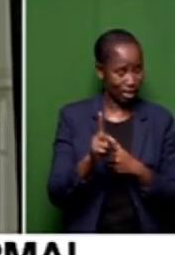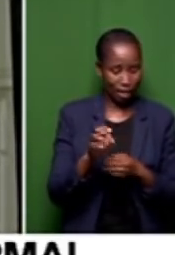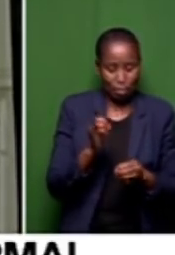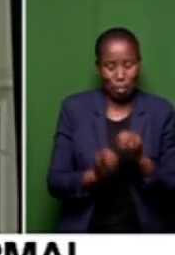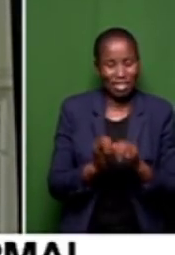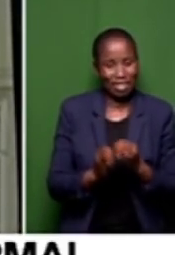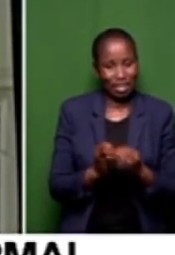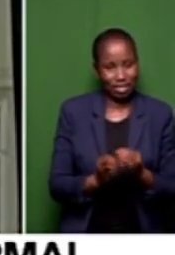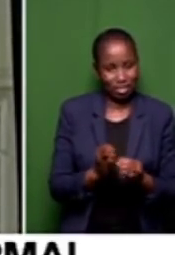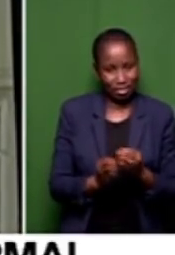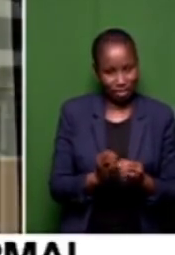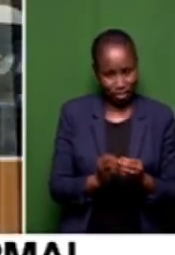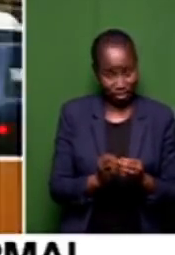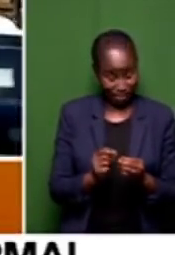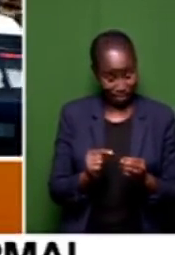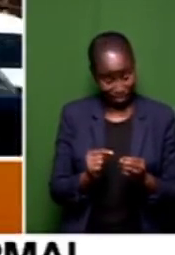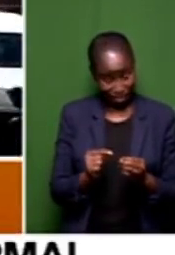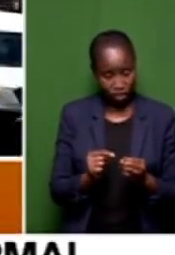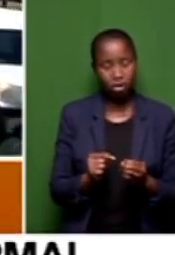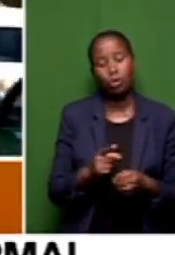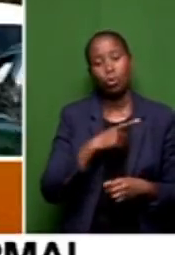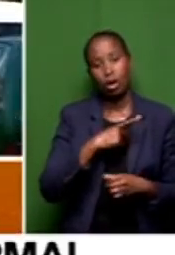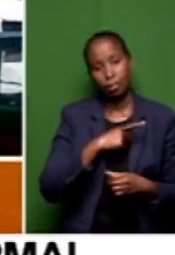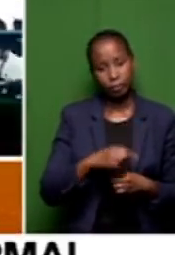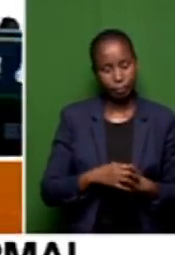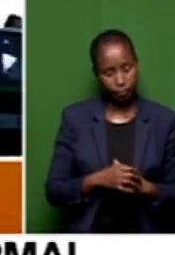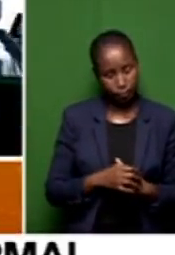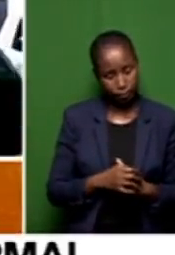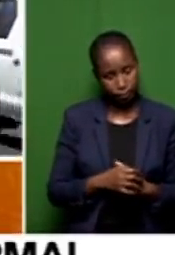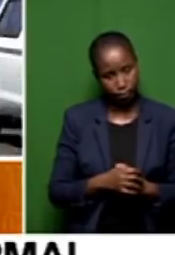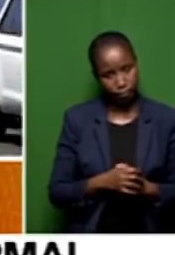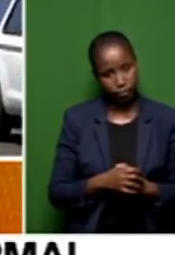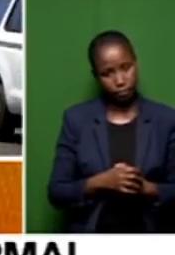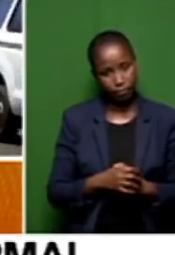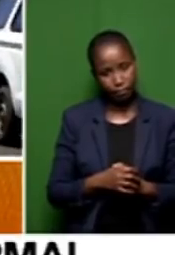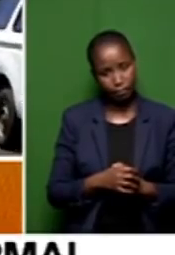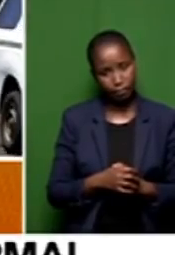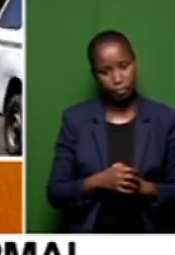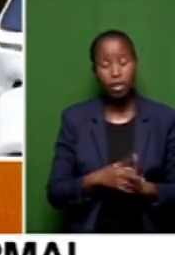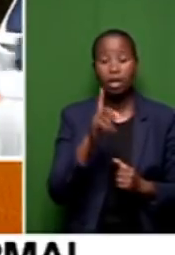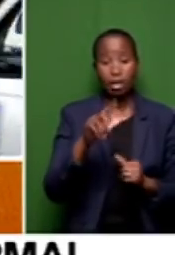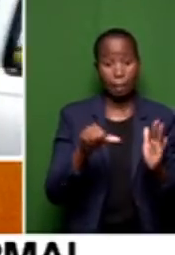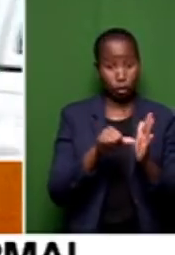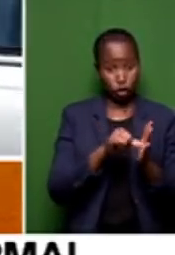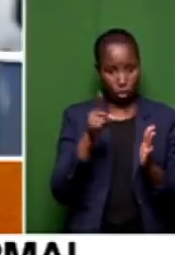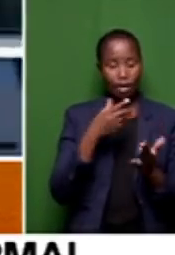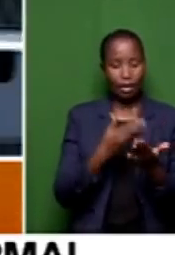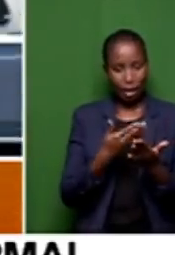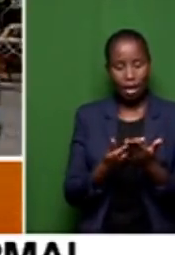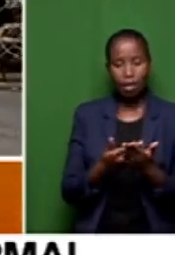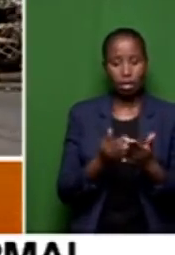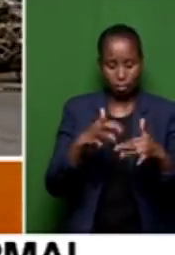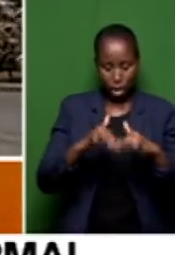Because it's very, very important to maintain in order to sustain